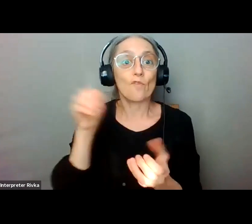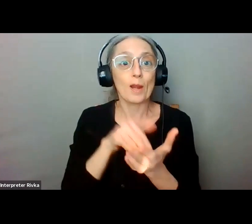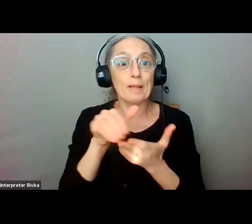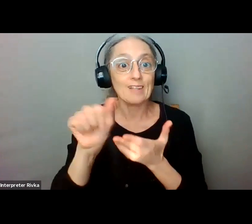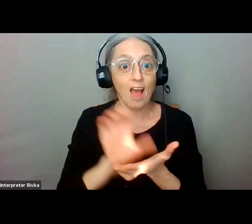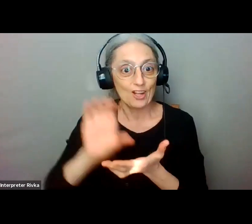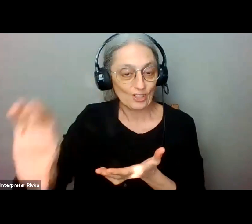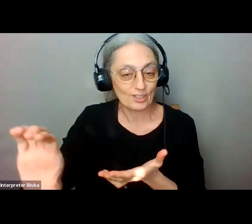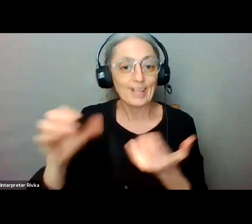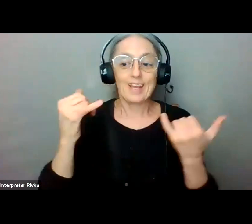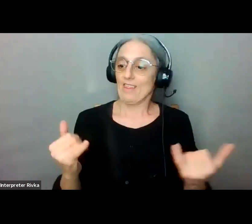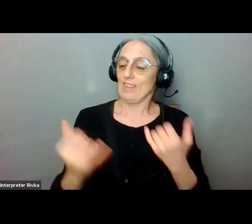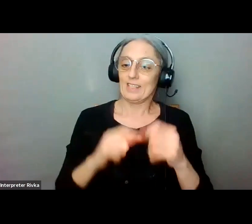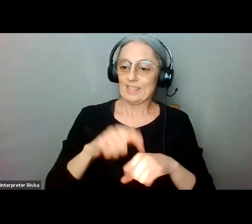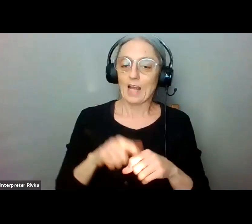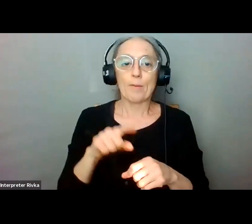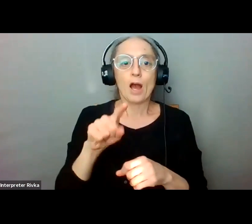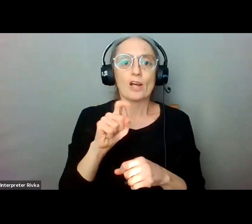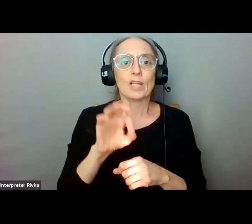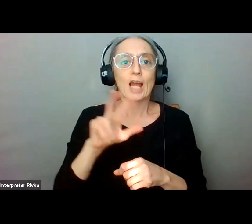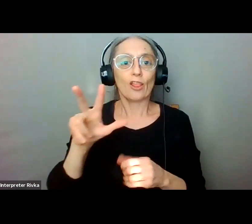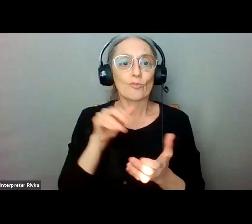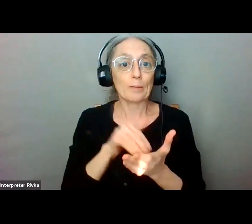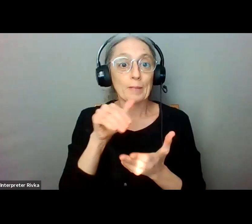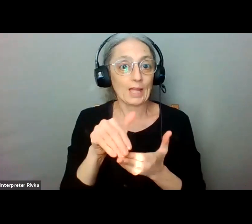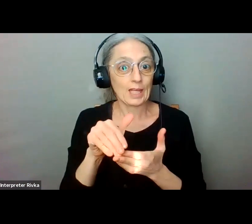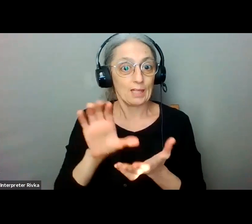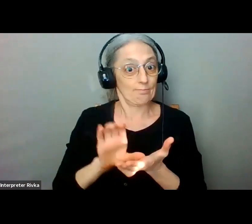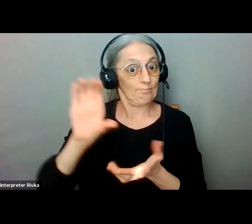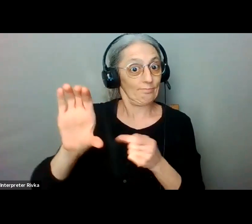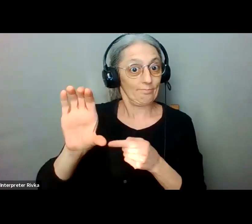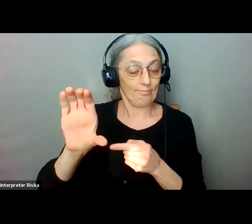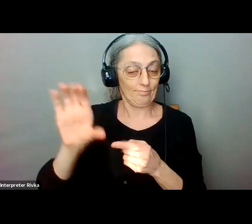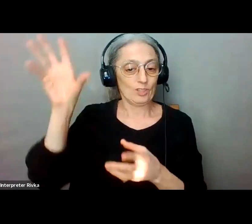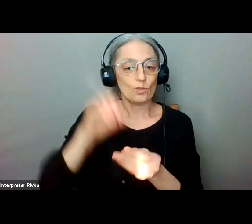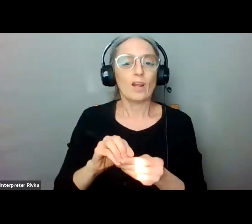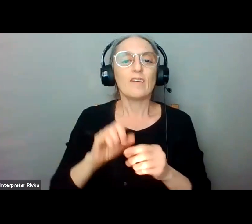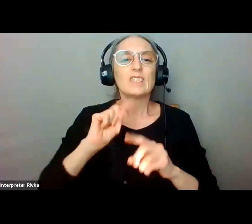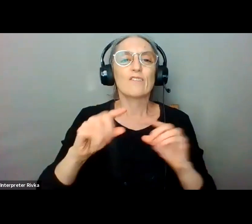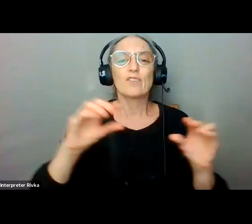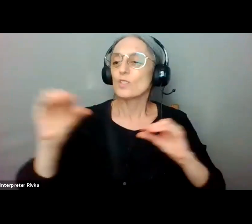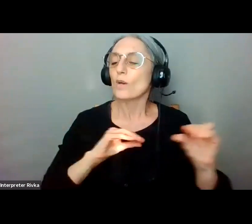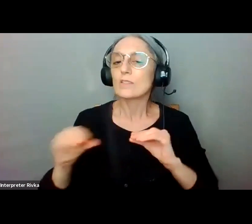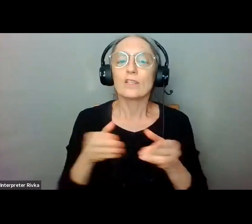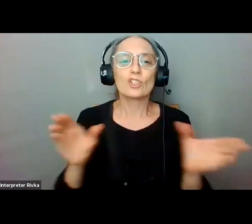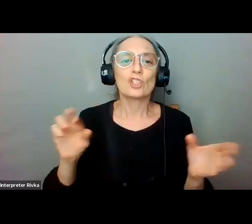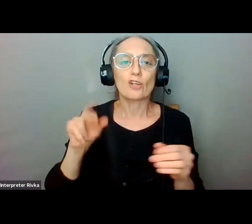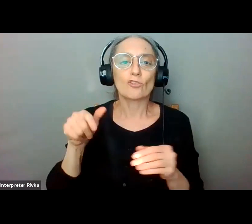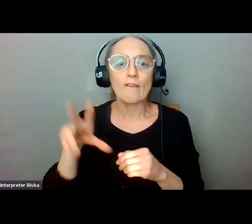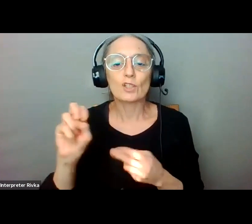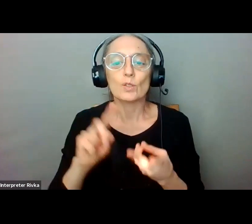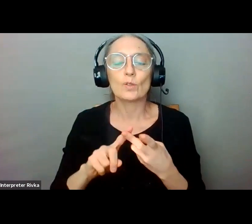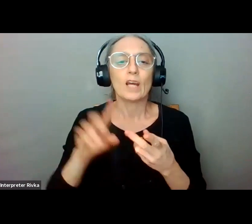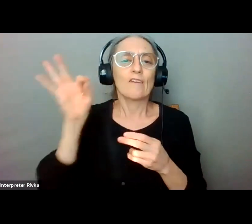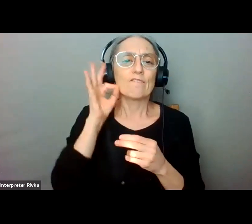193 million from a variety of sources um general revenue funds federal flex funds that